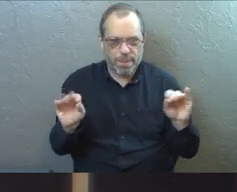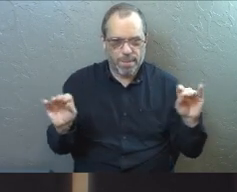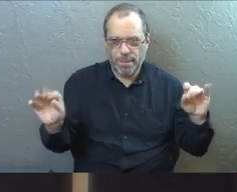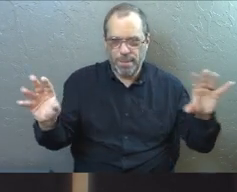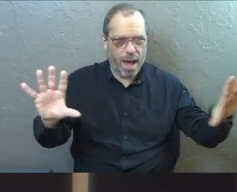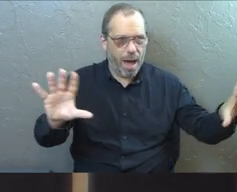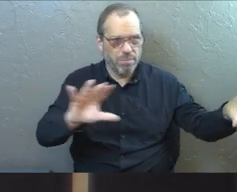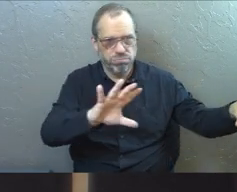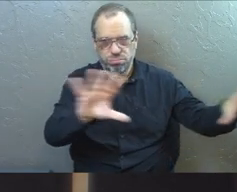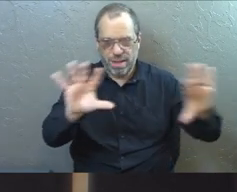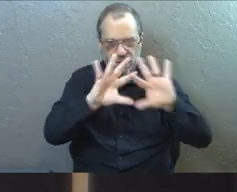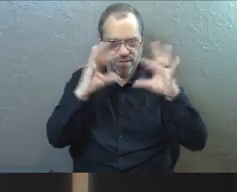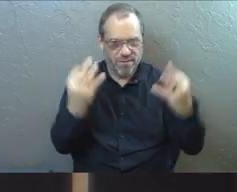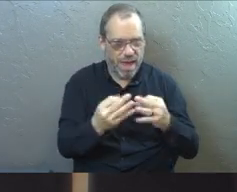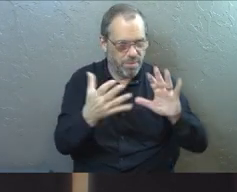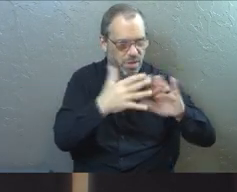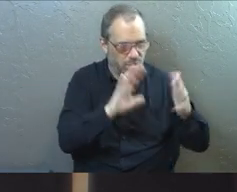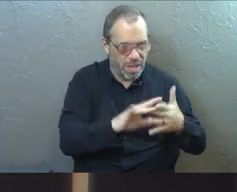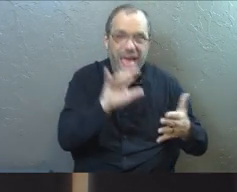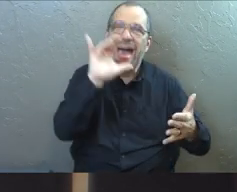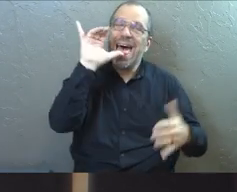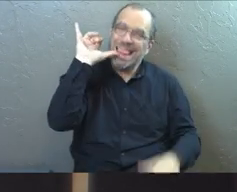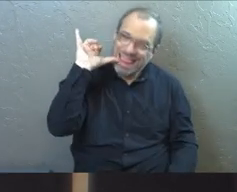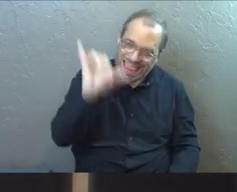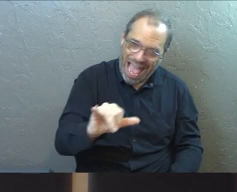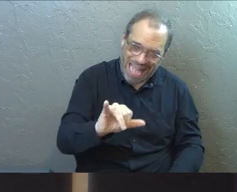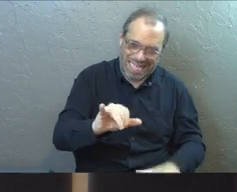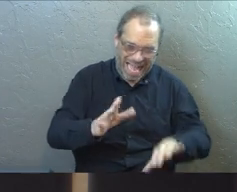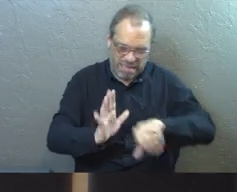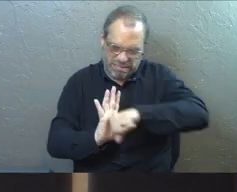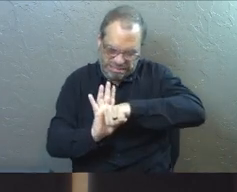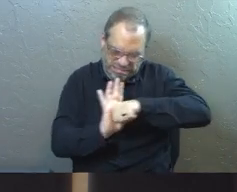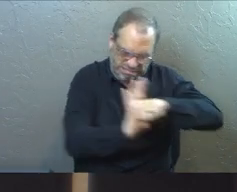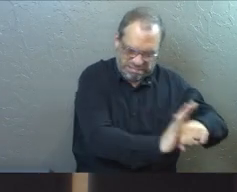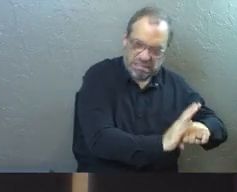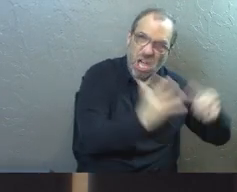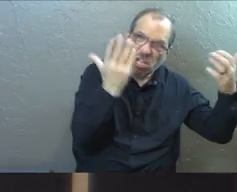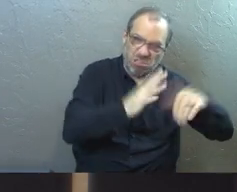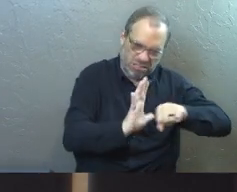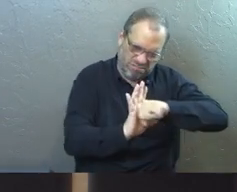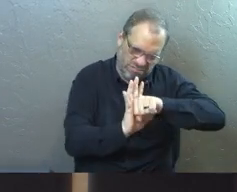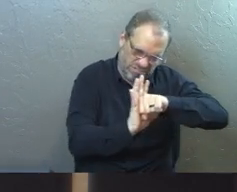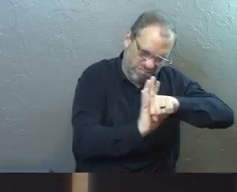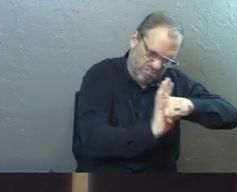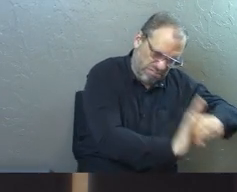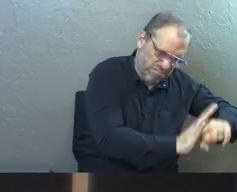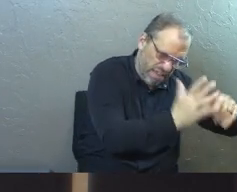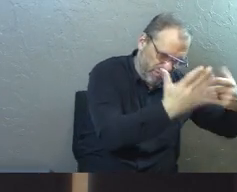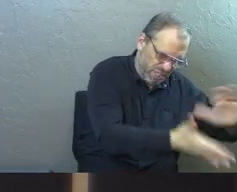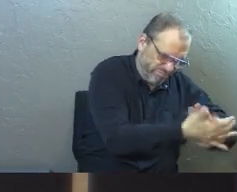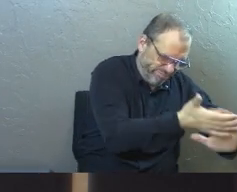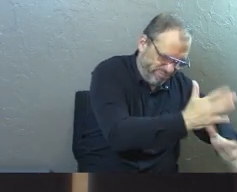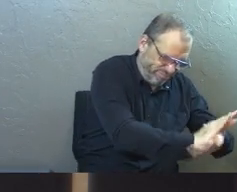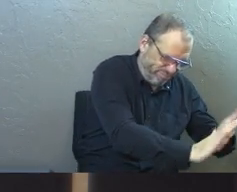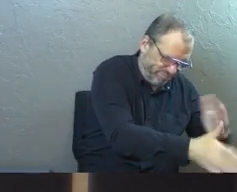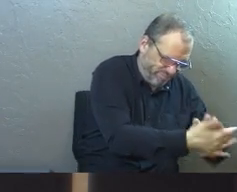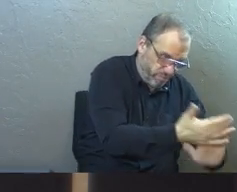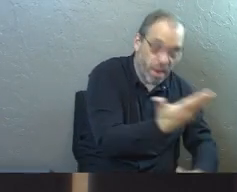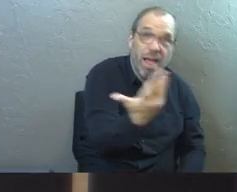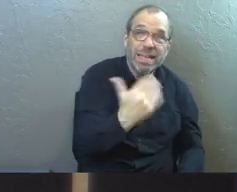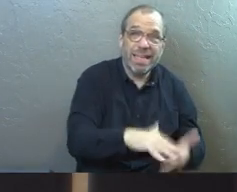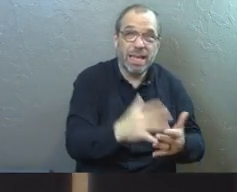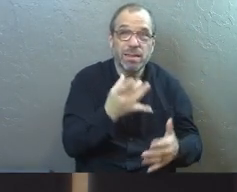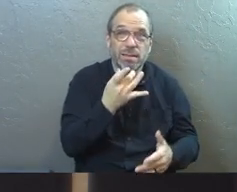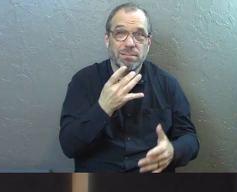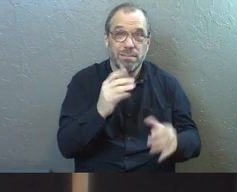community and in their family. That's how we push back the darkness. That's how we do it. So one more time,